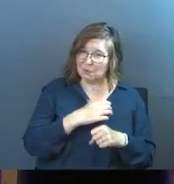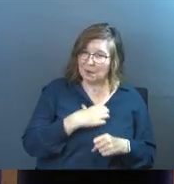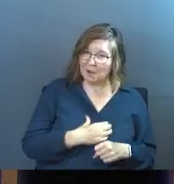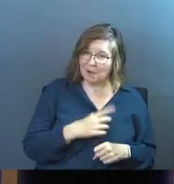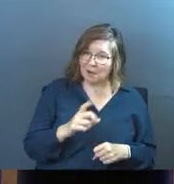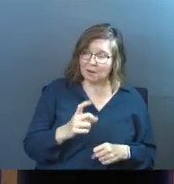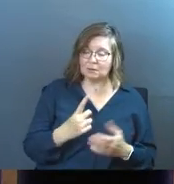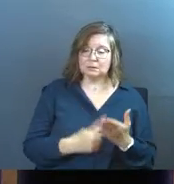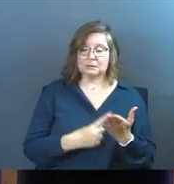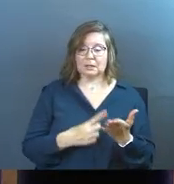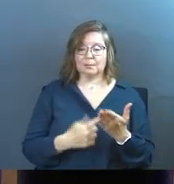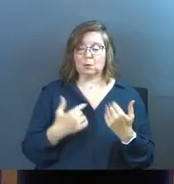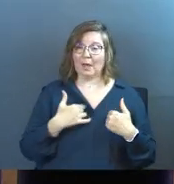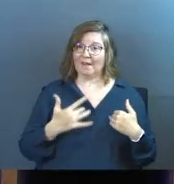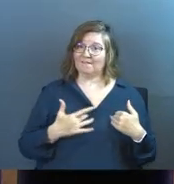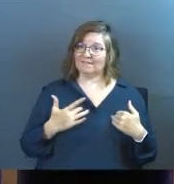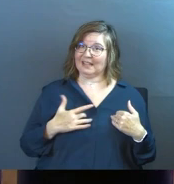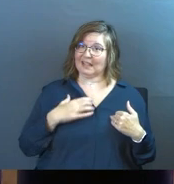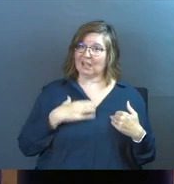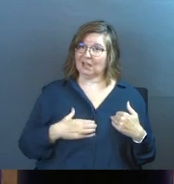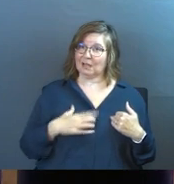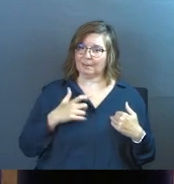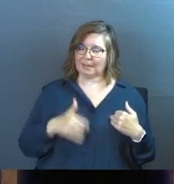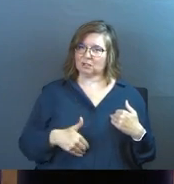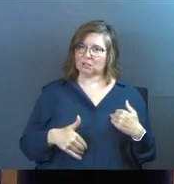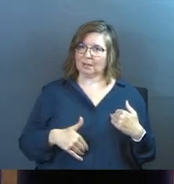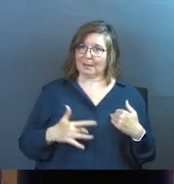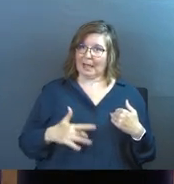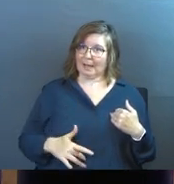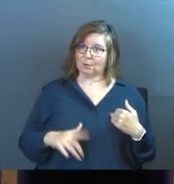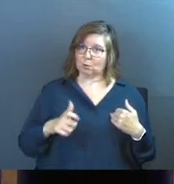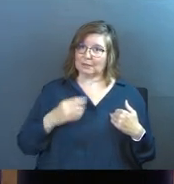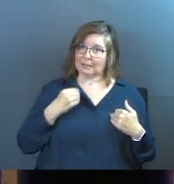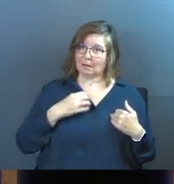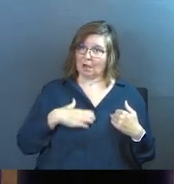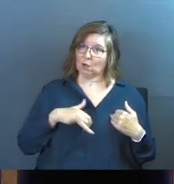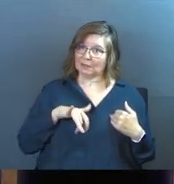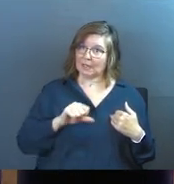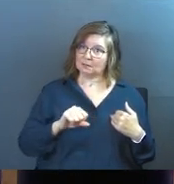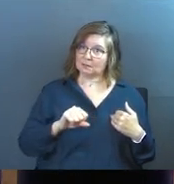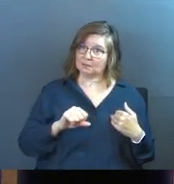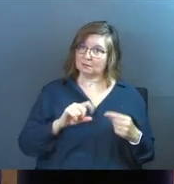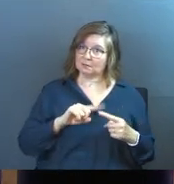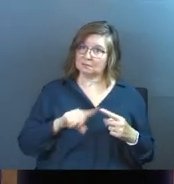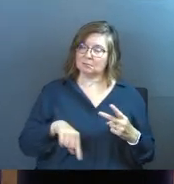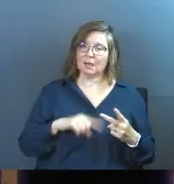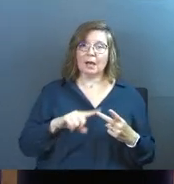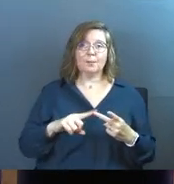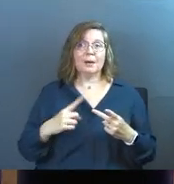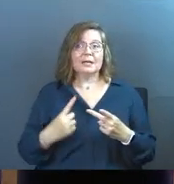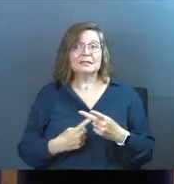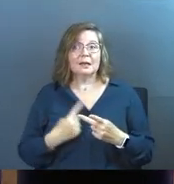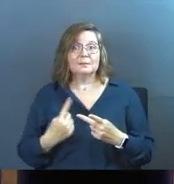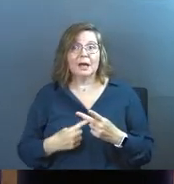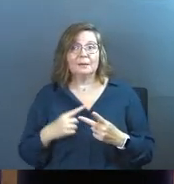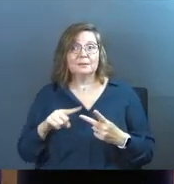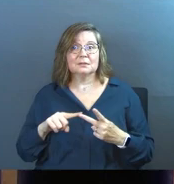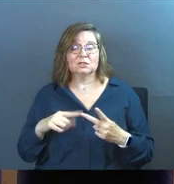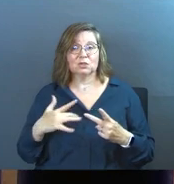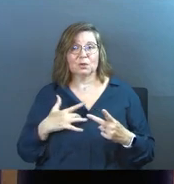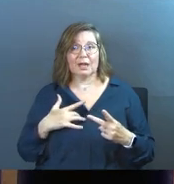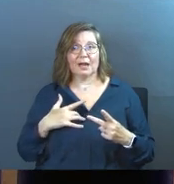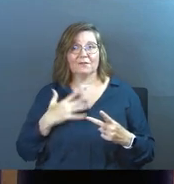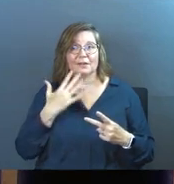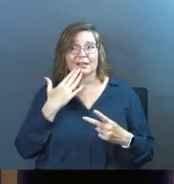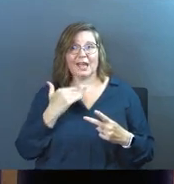sometimes you're have the feeling of hunger because your stomach is empty and you need to fill it. Yes. But sometimes you're